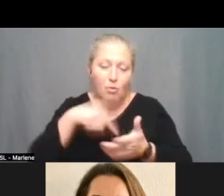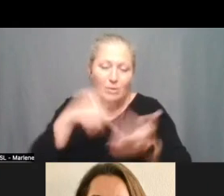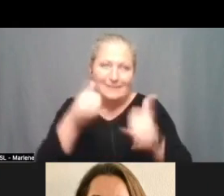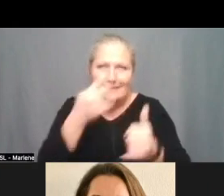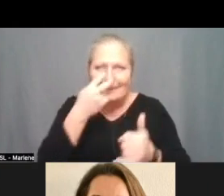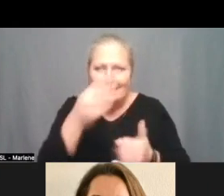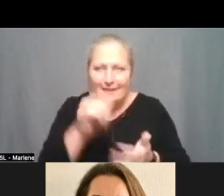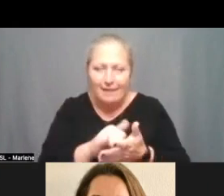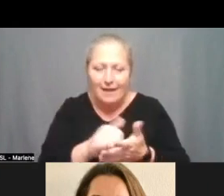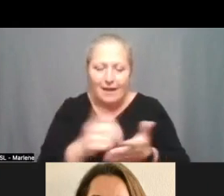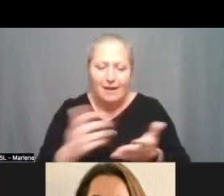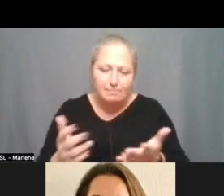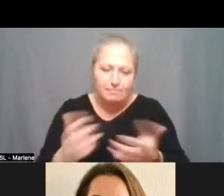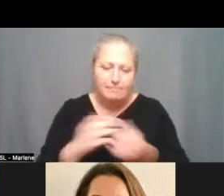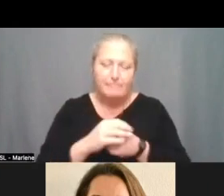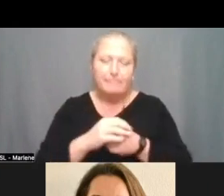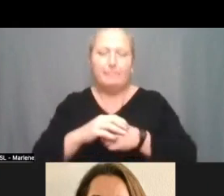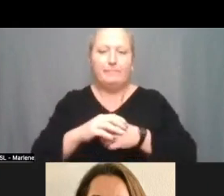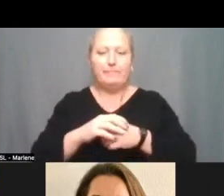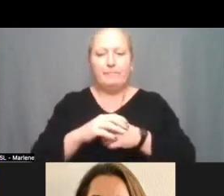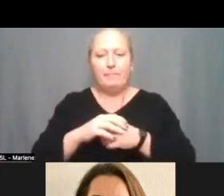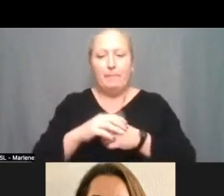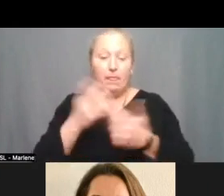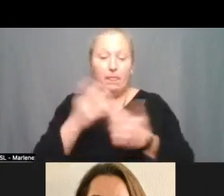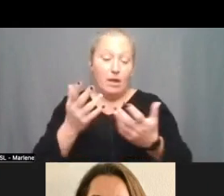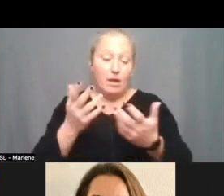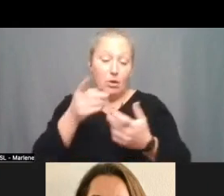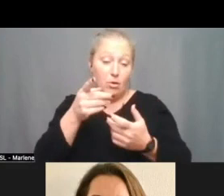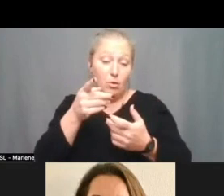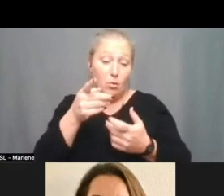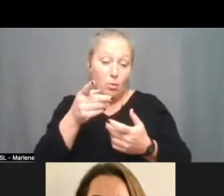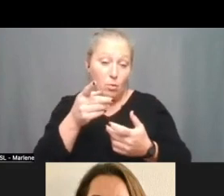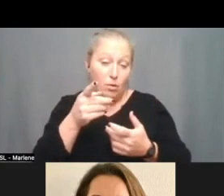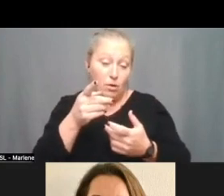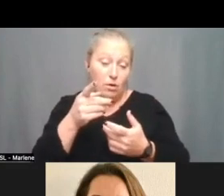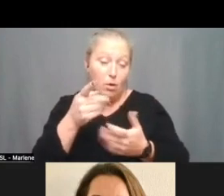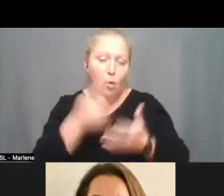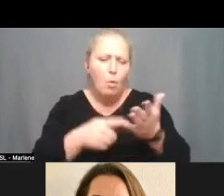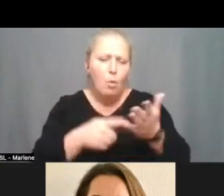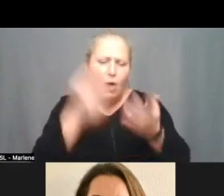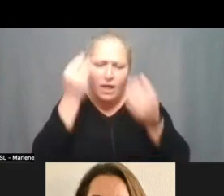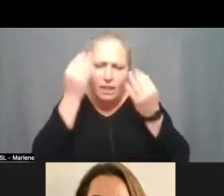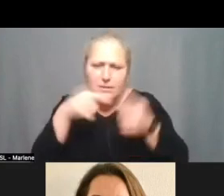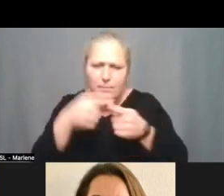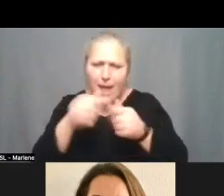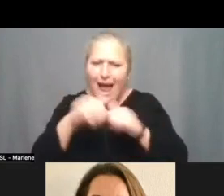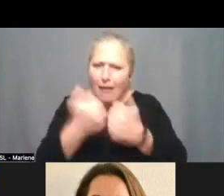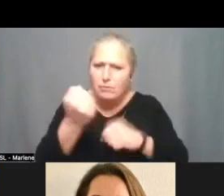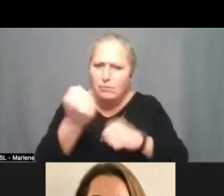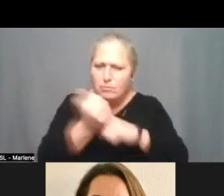um would you what what are thoughts in terms of um how we support those students